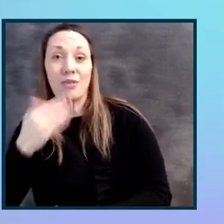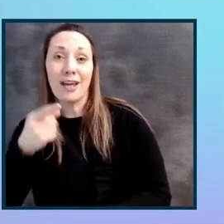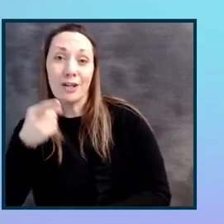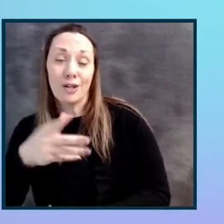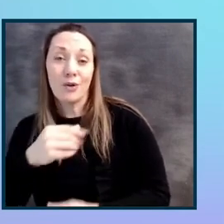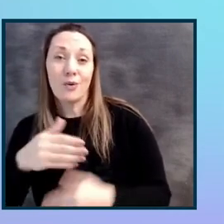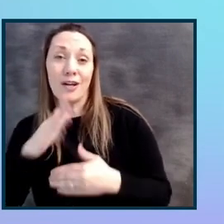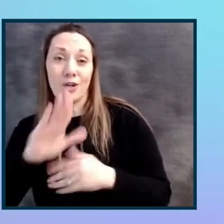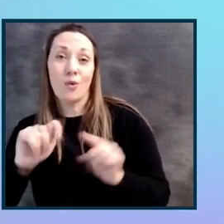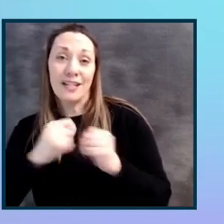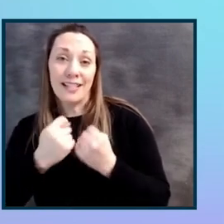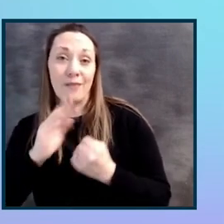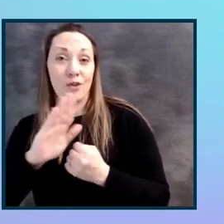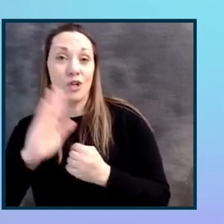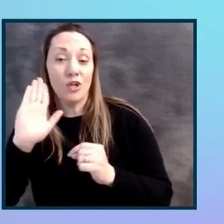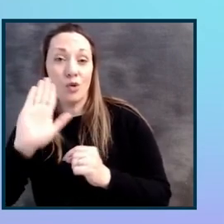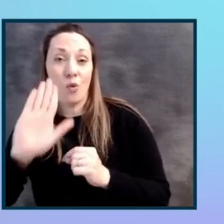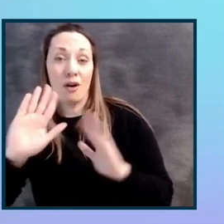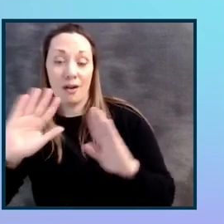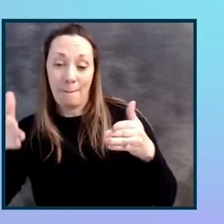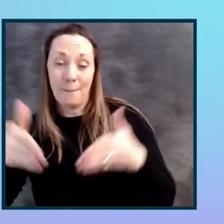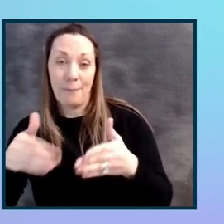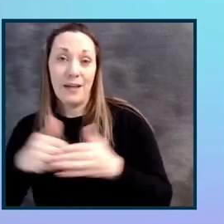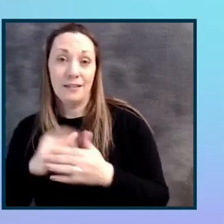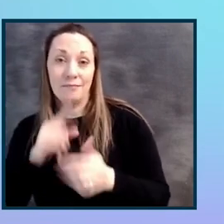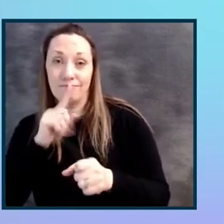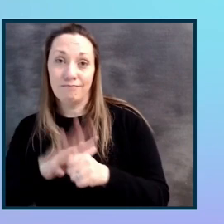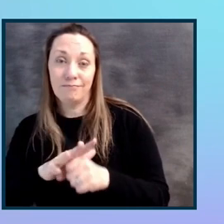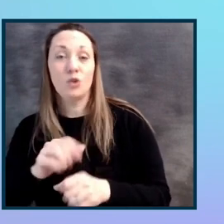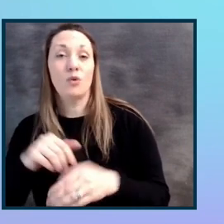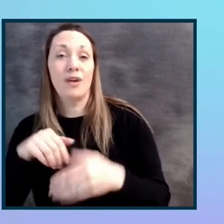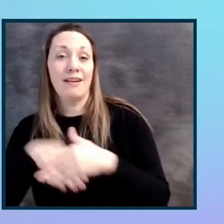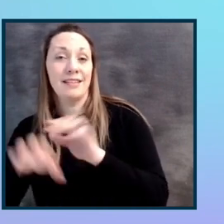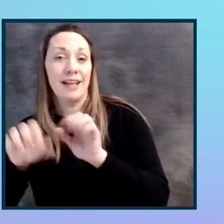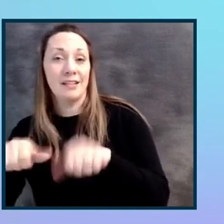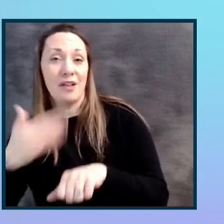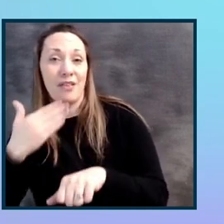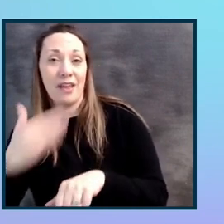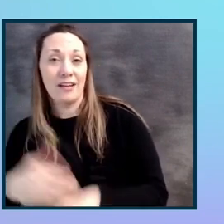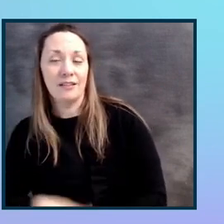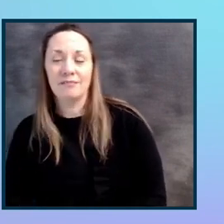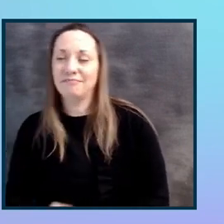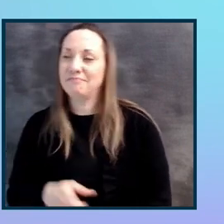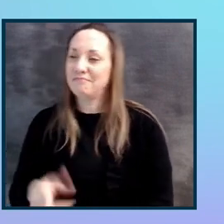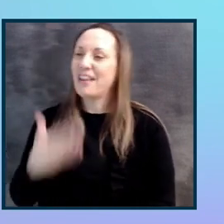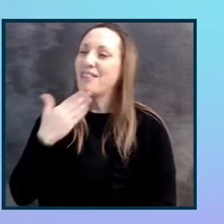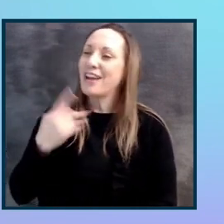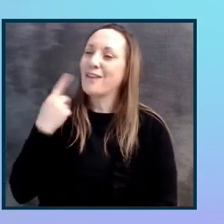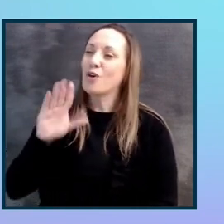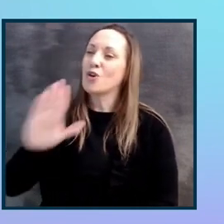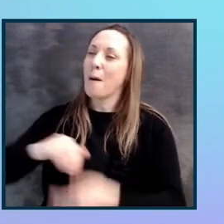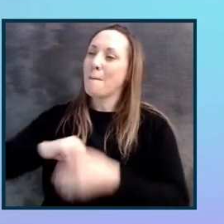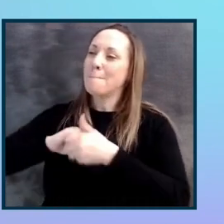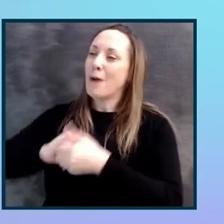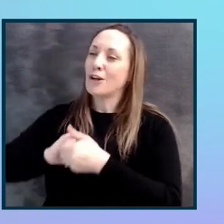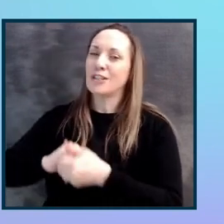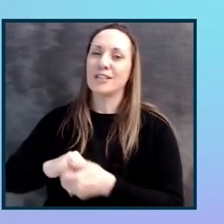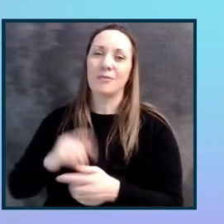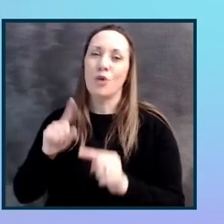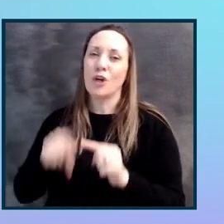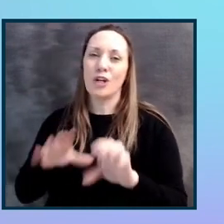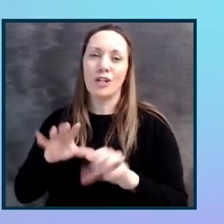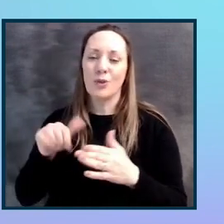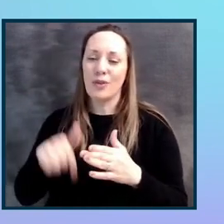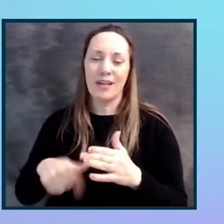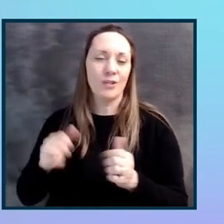for your commitment to accessibility. Appreciate that. Thank you. Thank you for your part. We couldn't have done this without you. Your